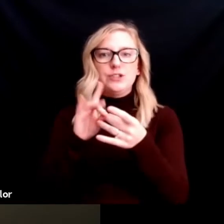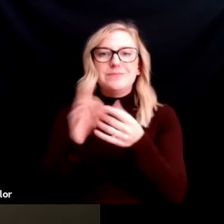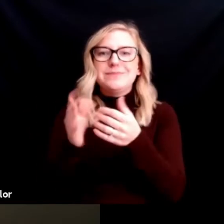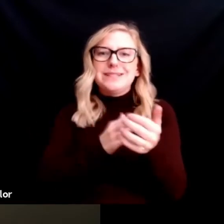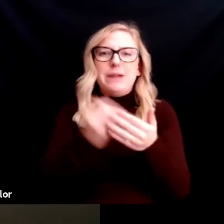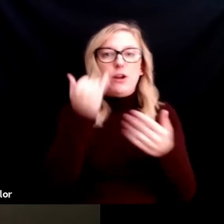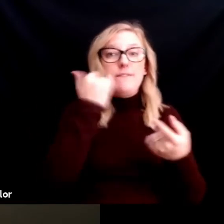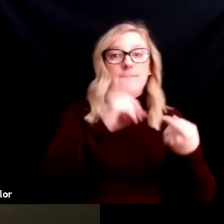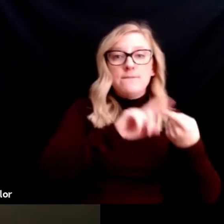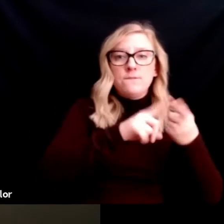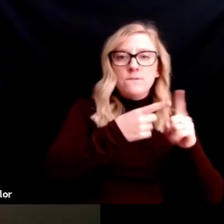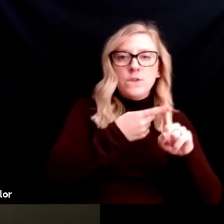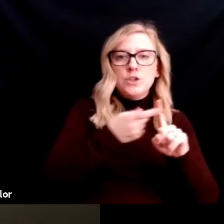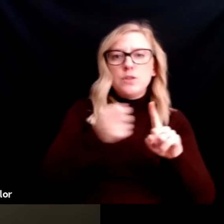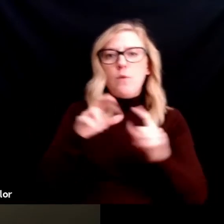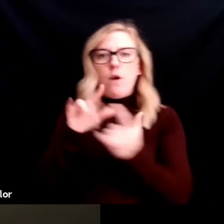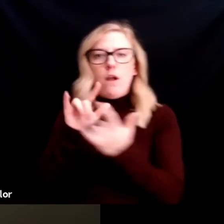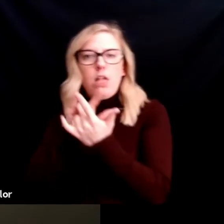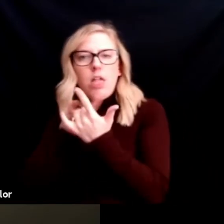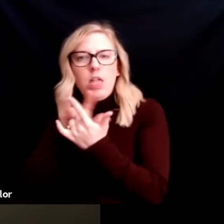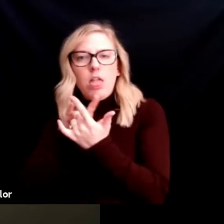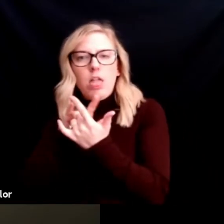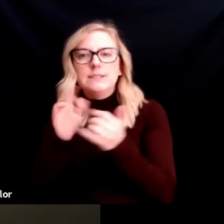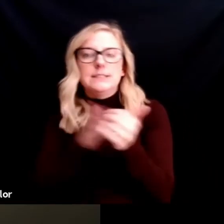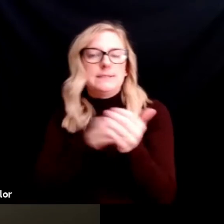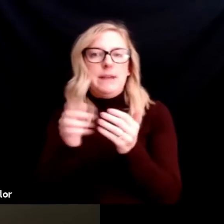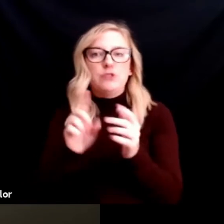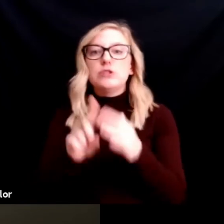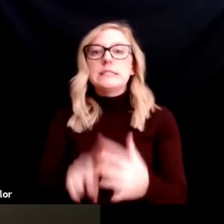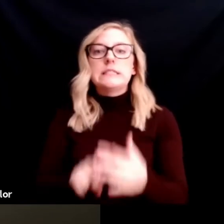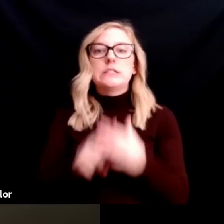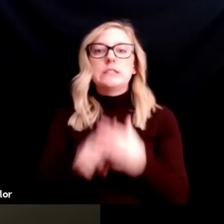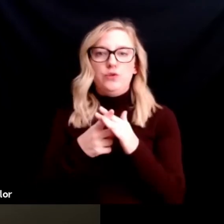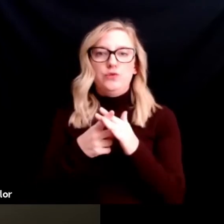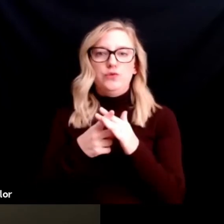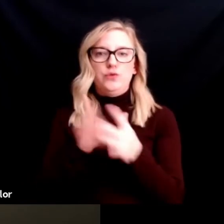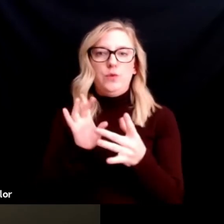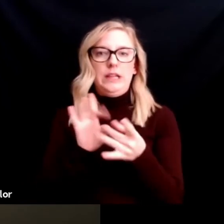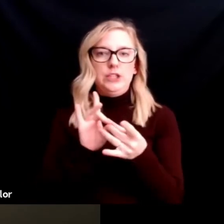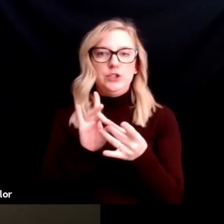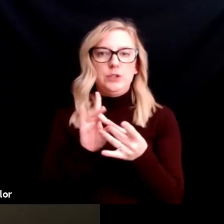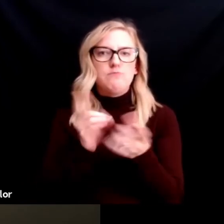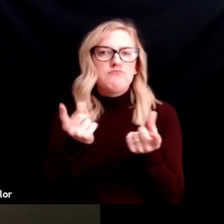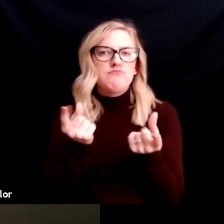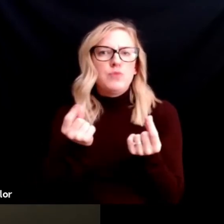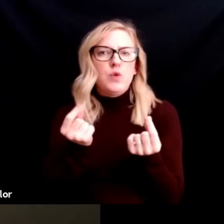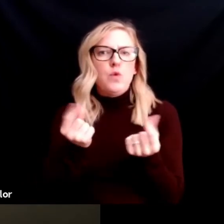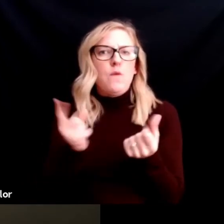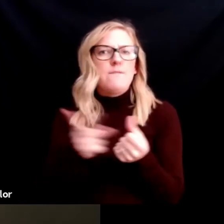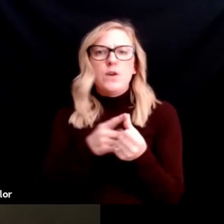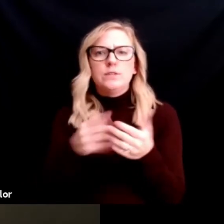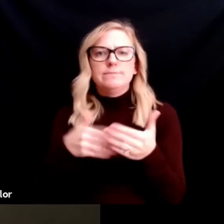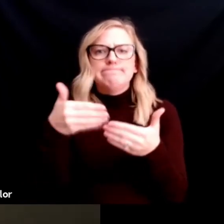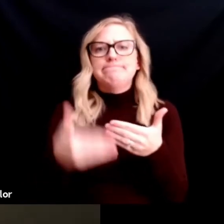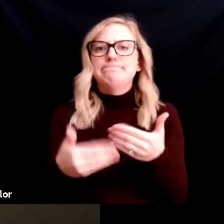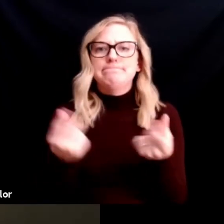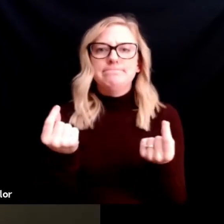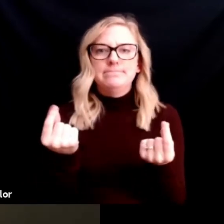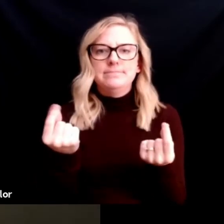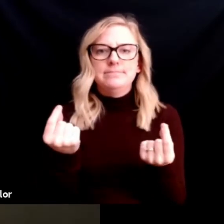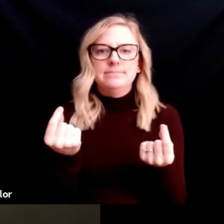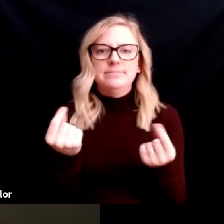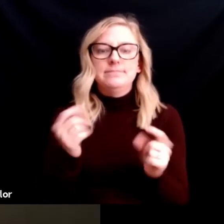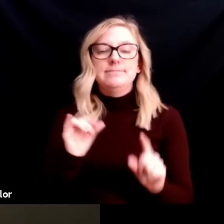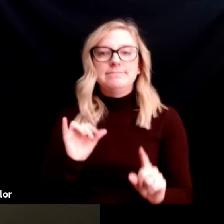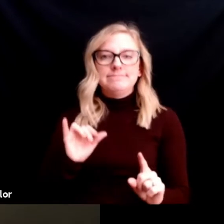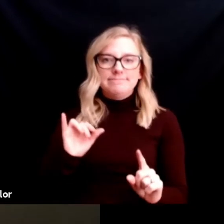what would some of the first steps that they would take be? Yeah, making new friends